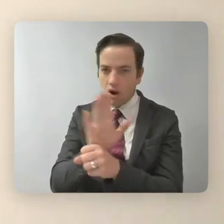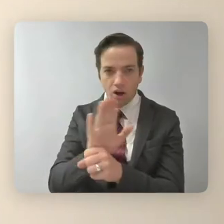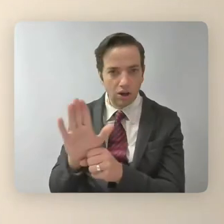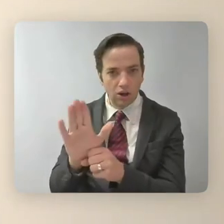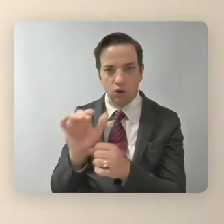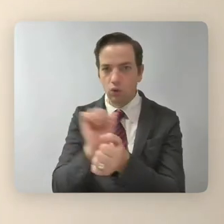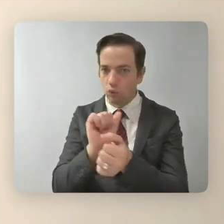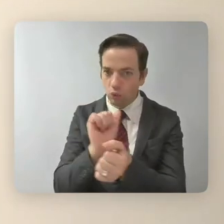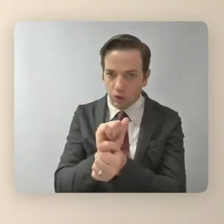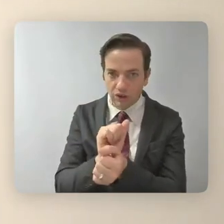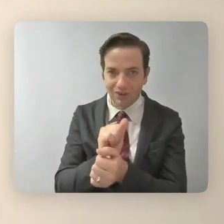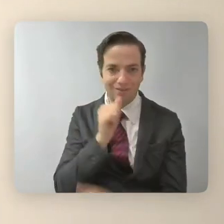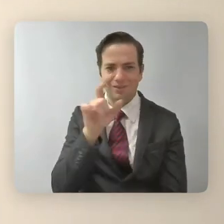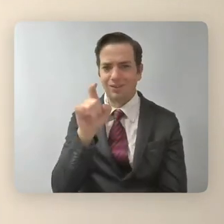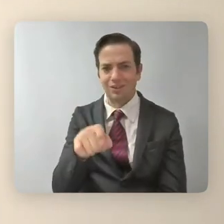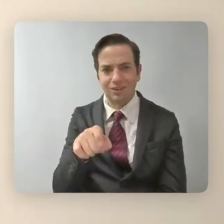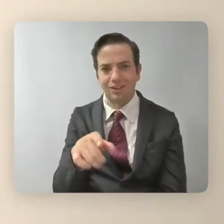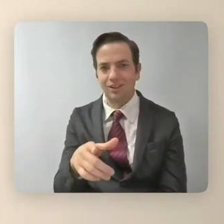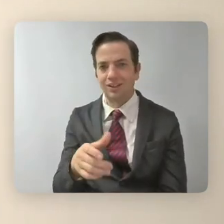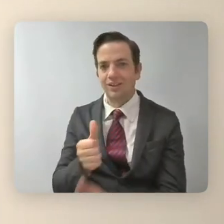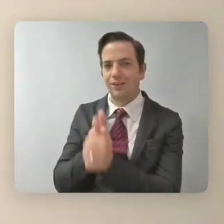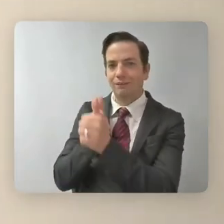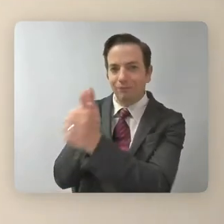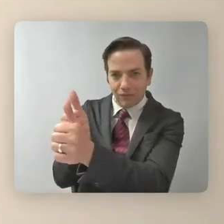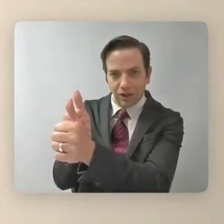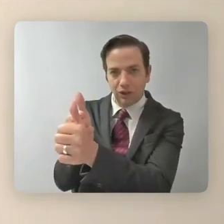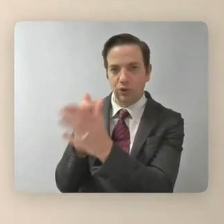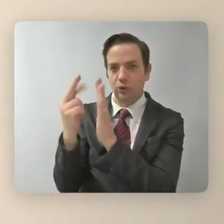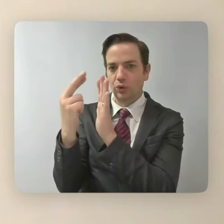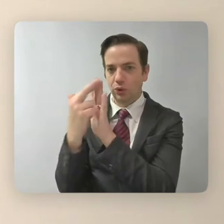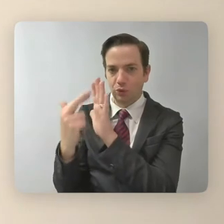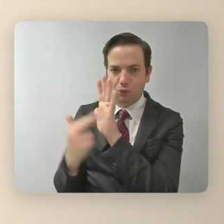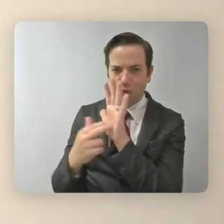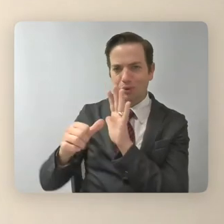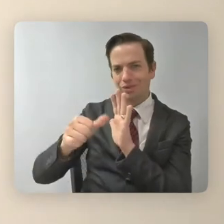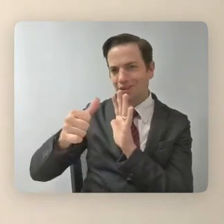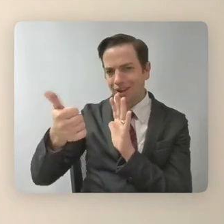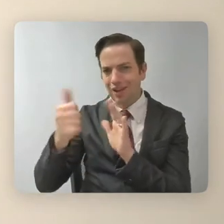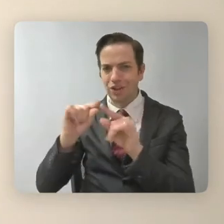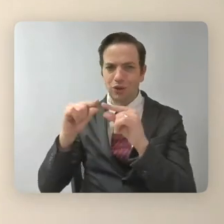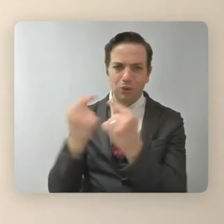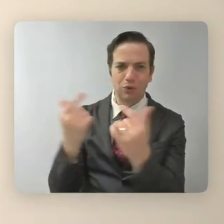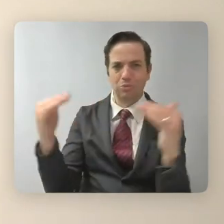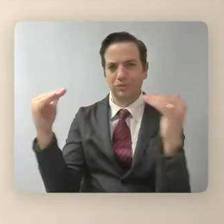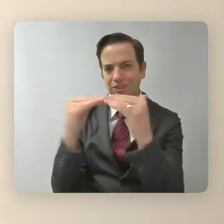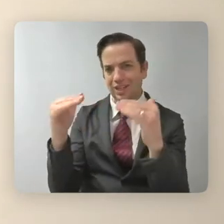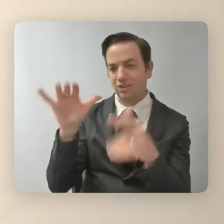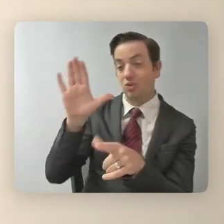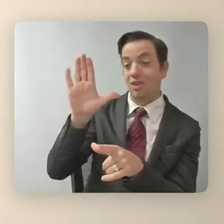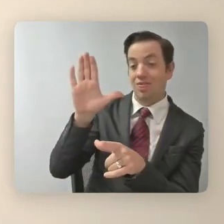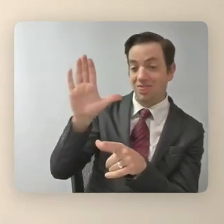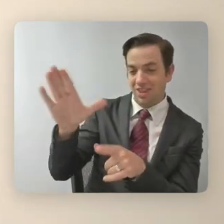and didn't need to adhere to you know, somebody's standards of what